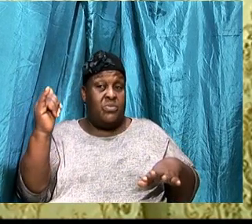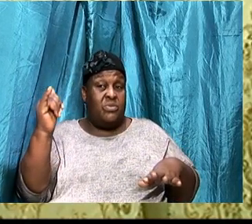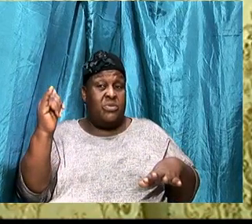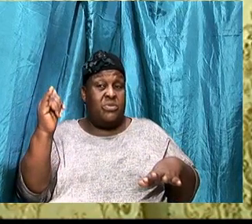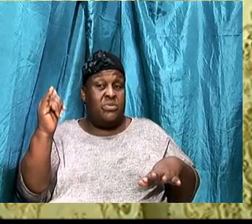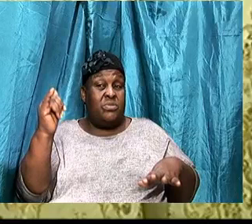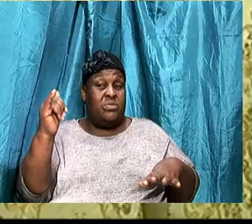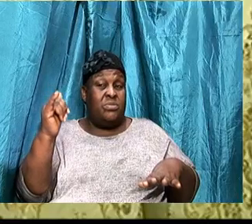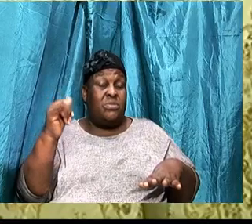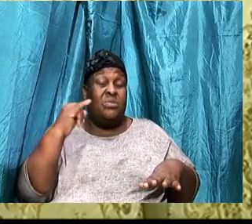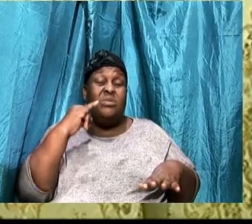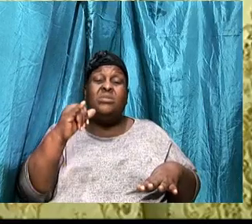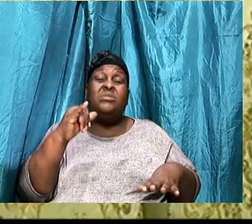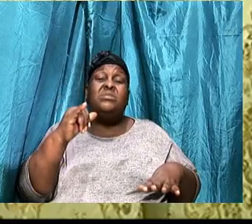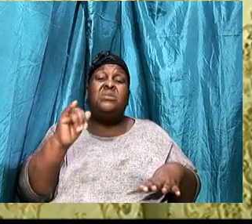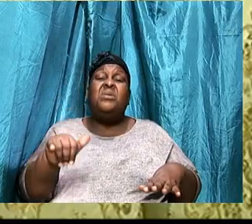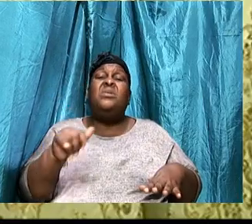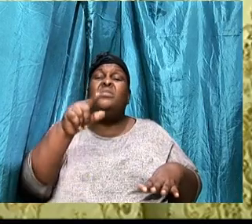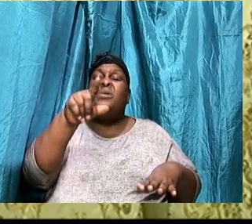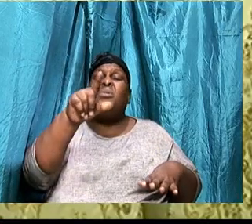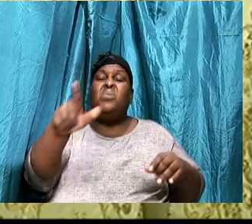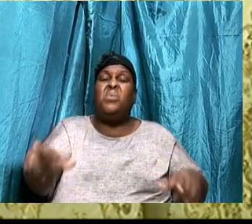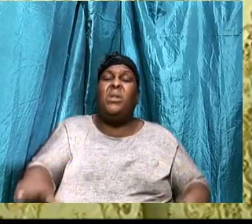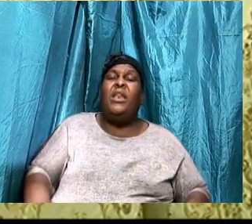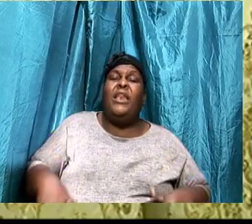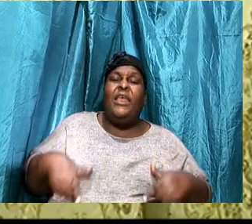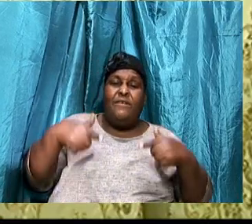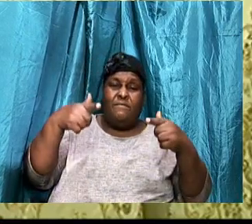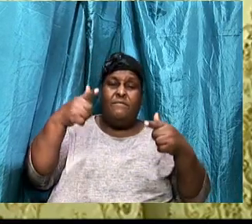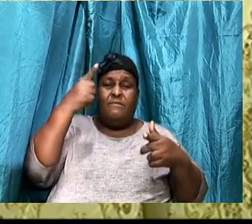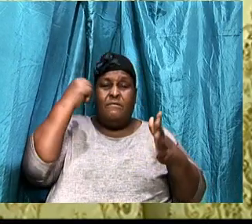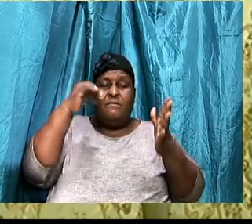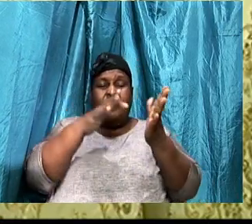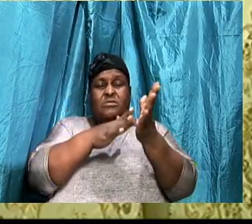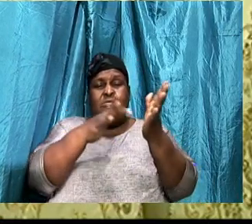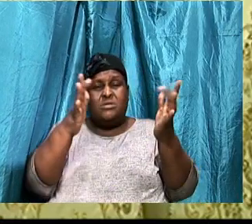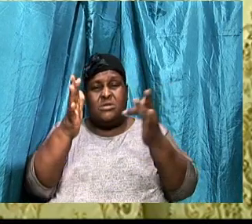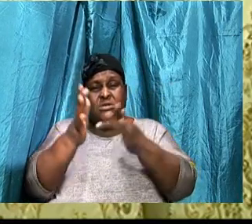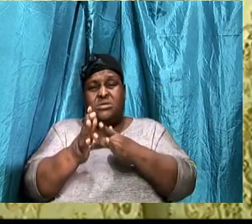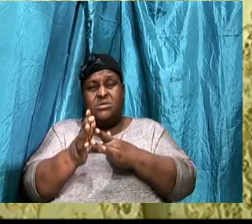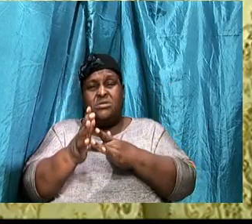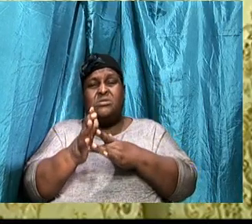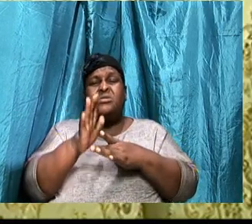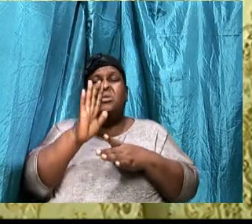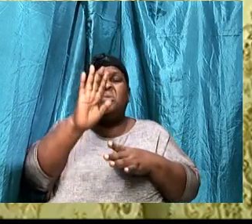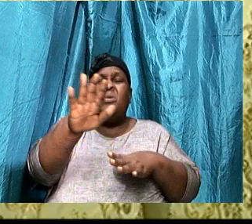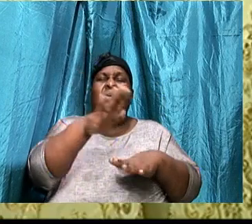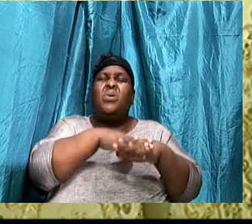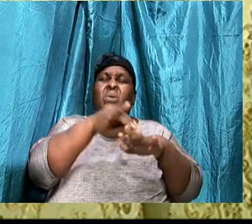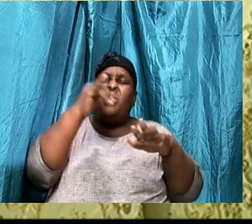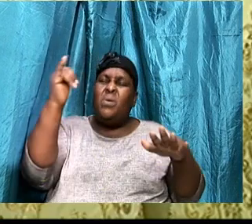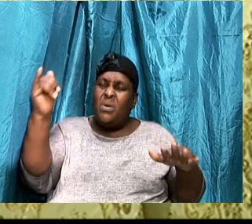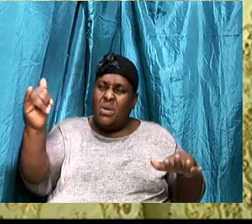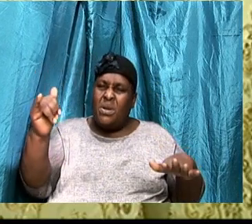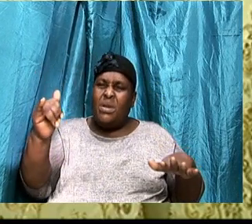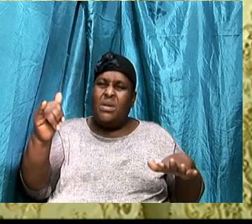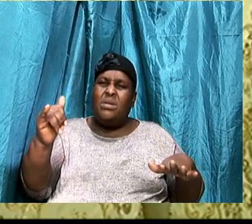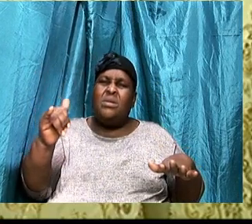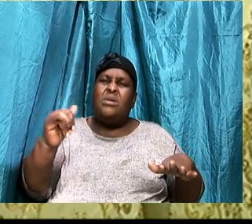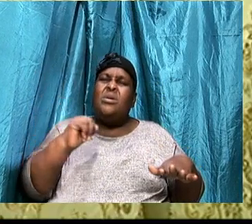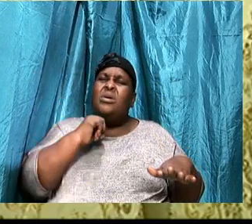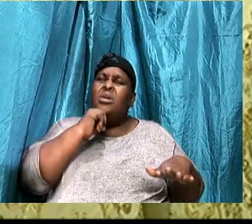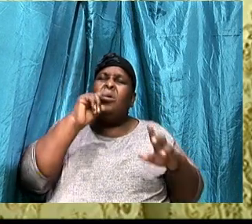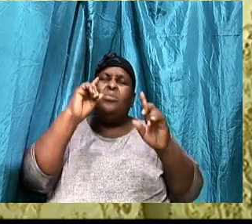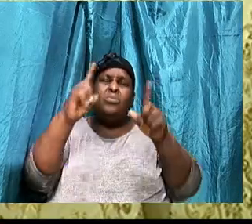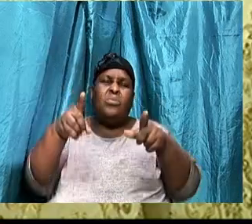Is that you should live, For God, Your calling is, That you should not, Go to a